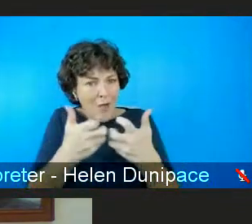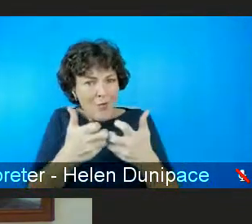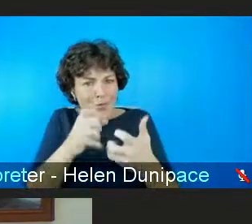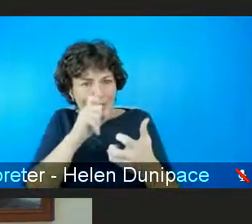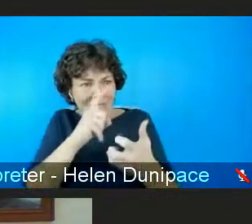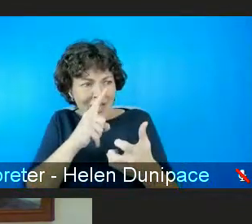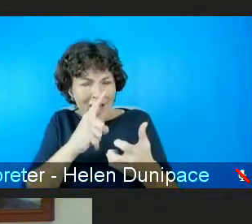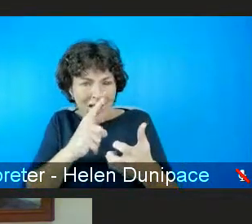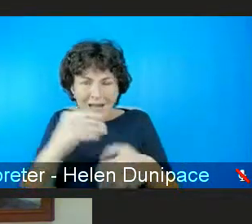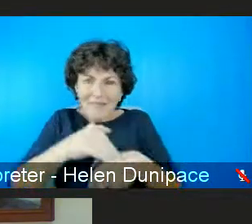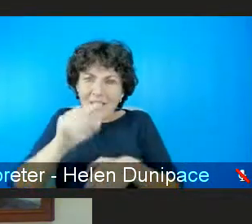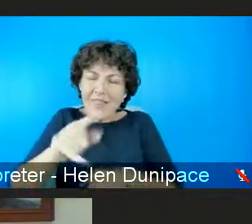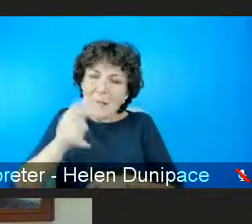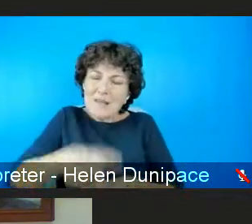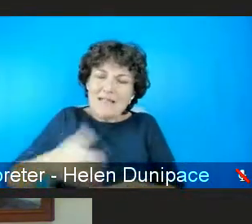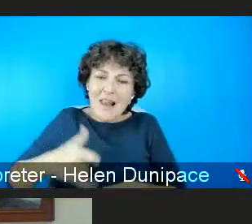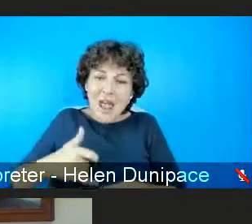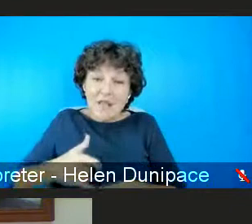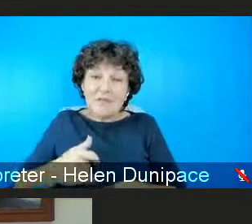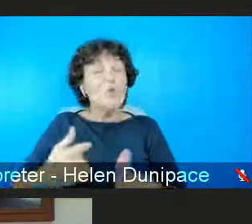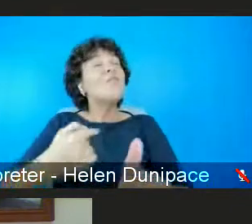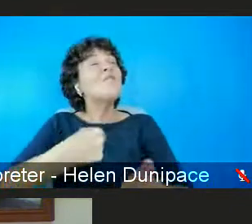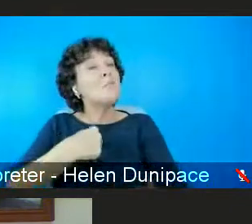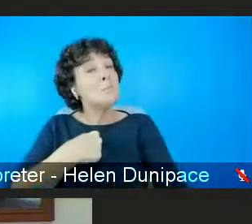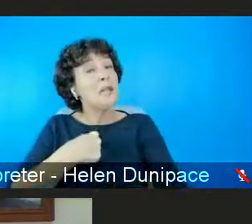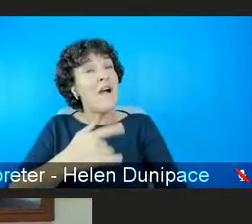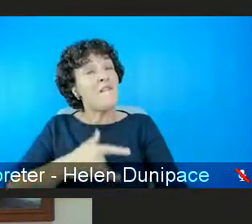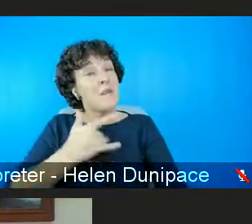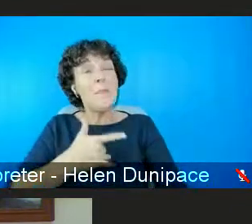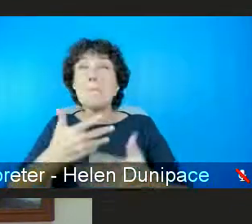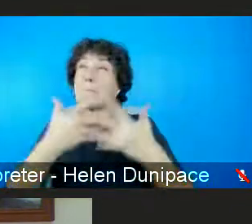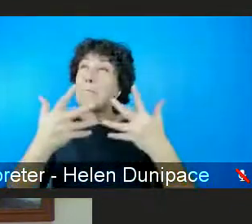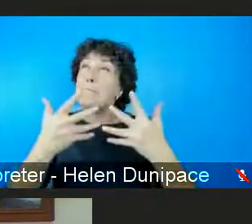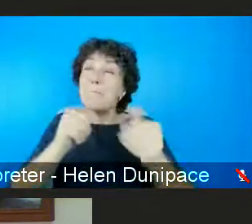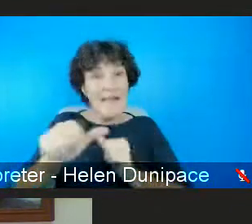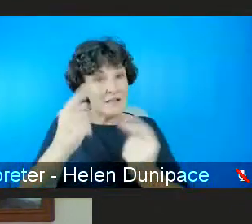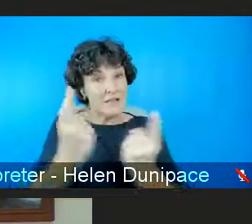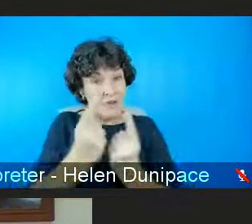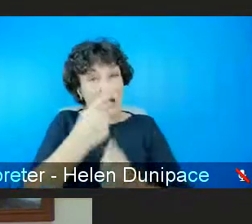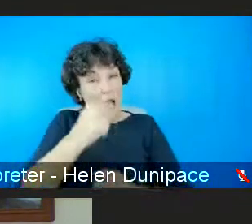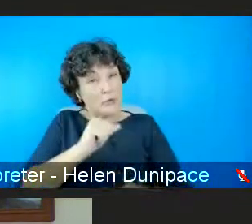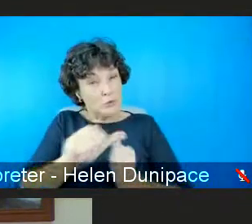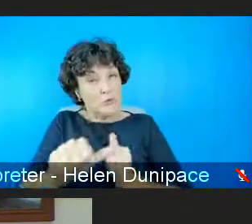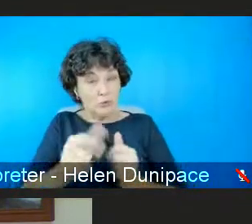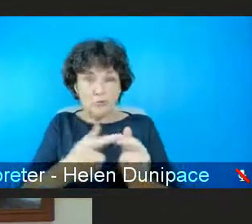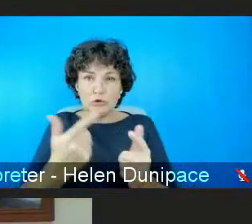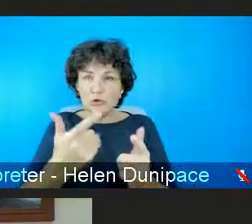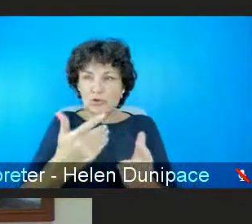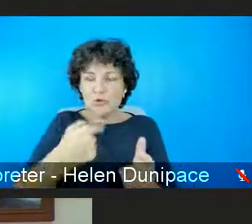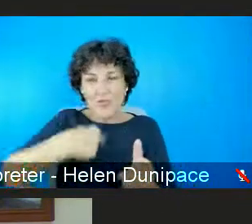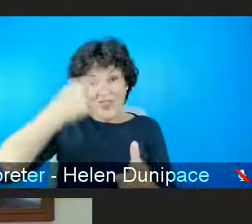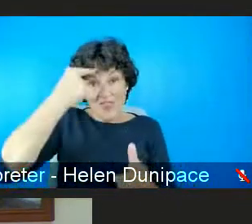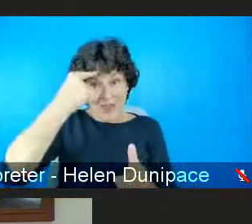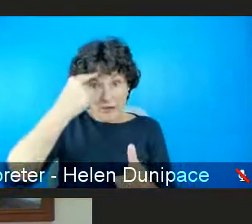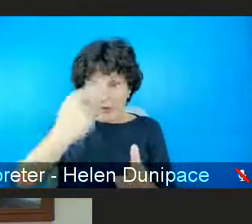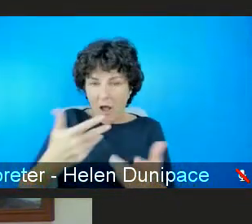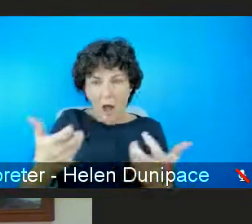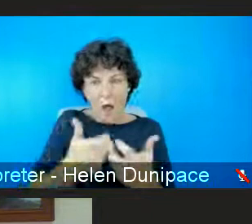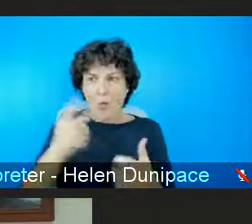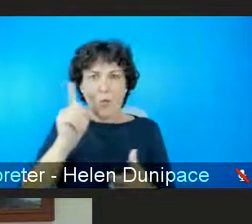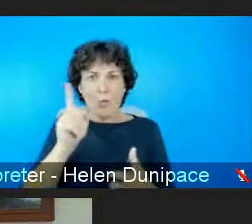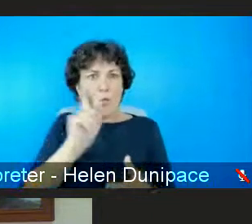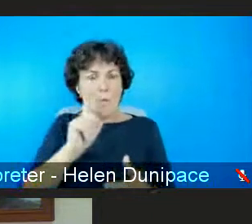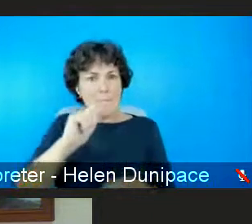uh i think the biggest thing that we could do to change the way we mark we both minoritize women and